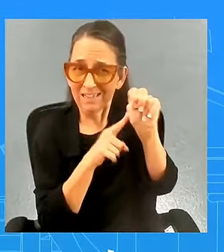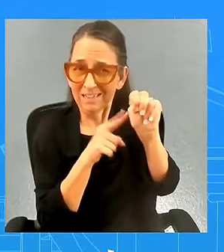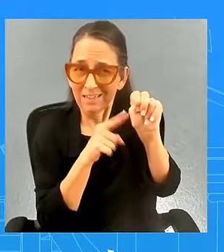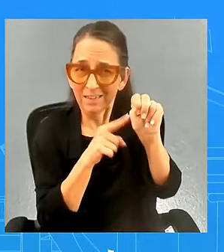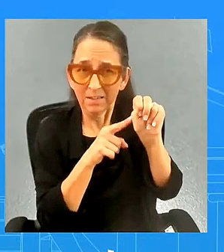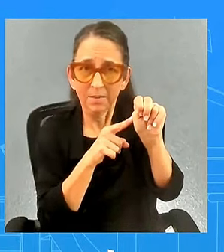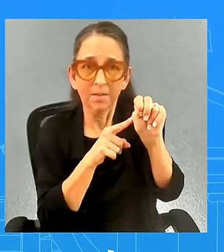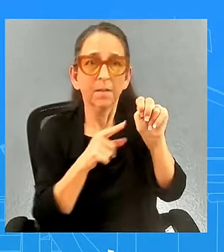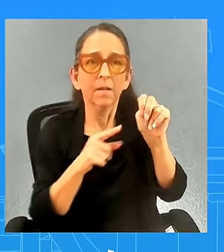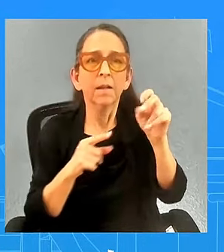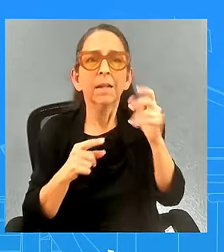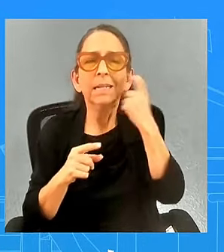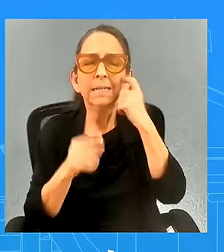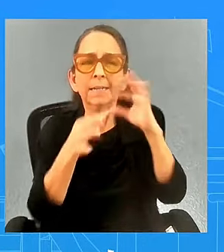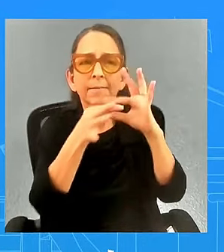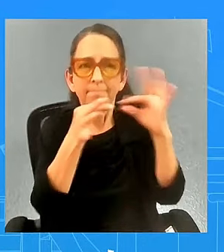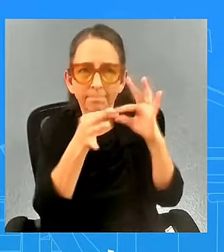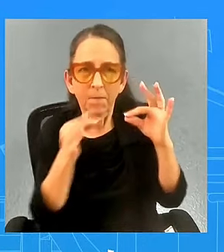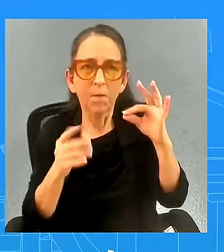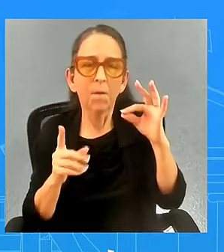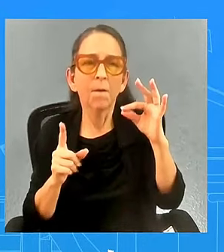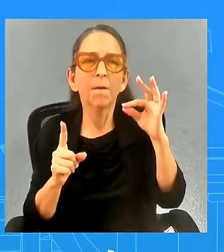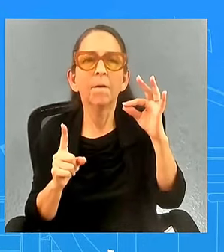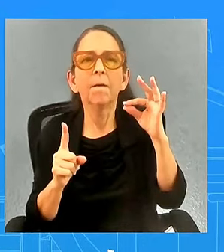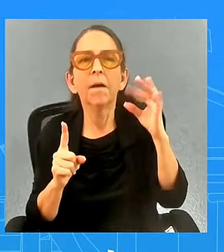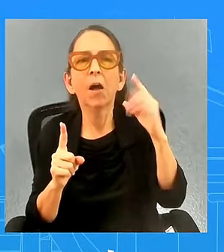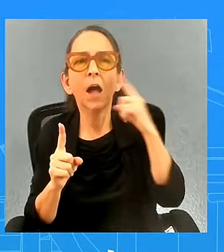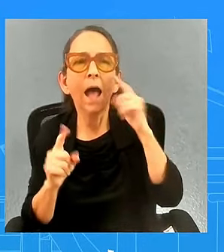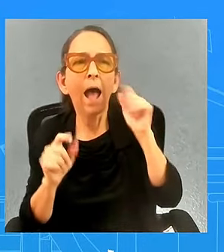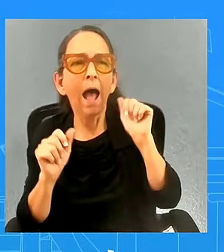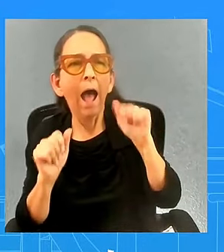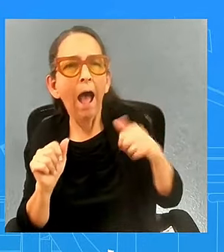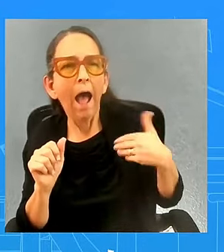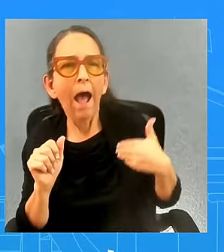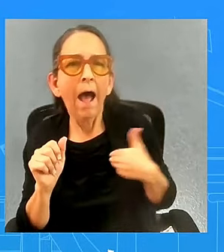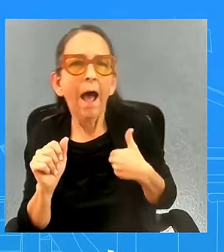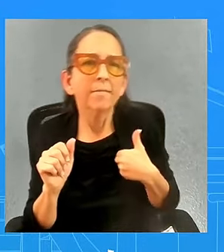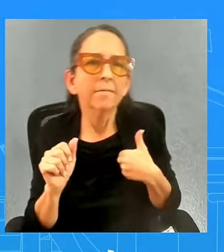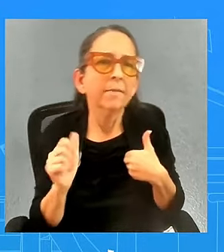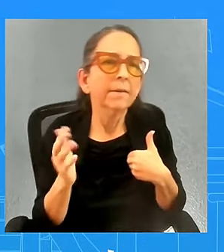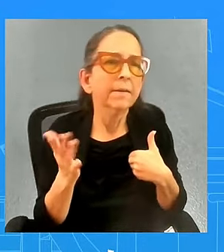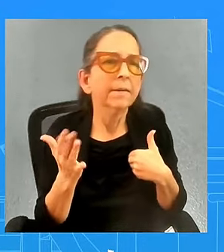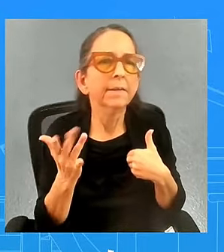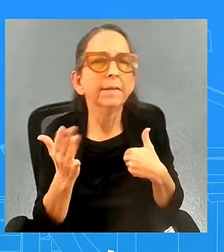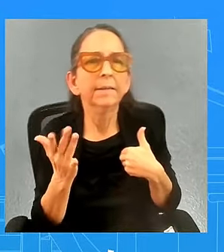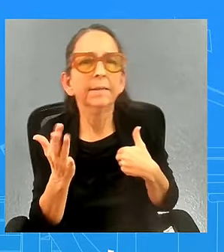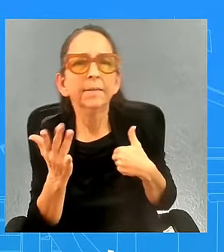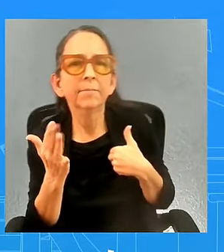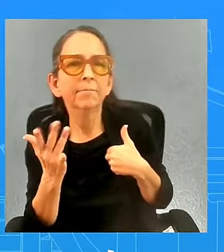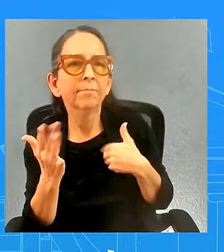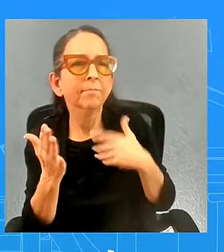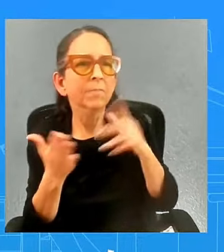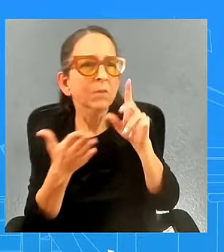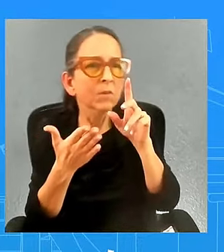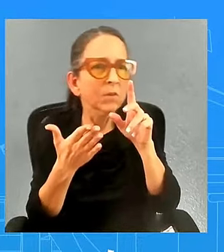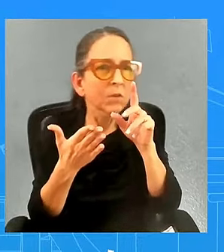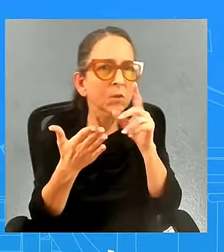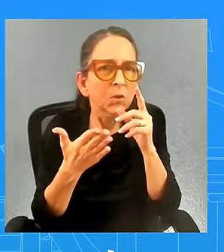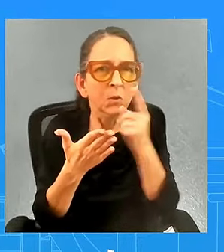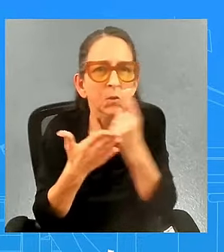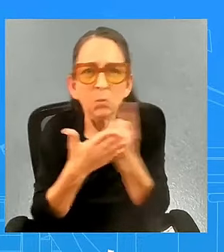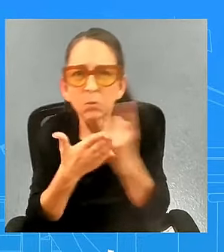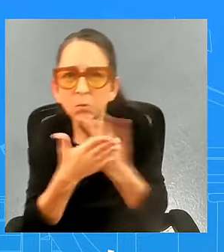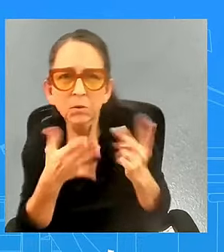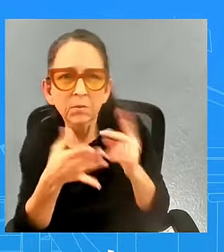thought that there could be some movement on 11 on ceasefire within one to two weeks he said that he had discussed this matter with with